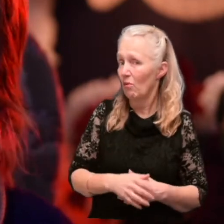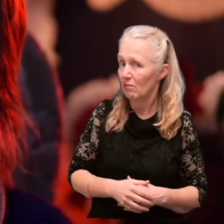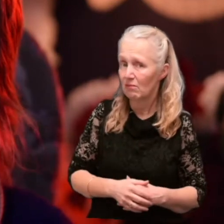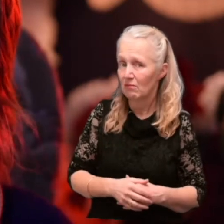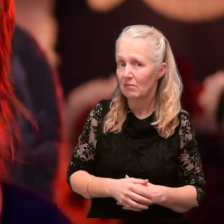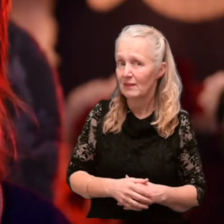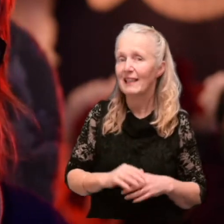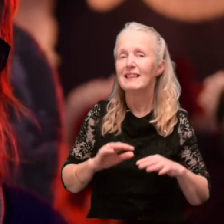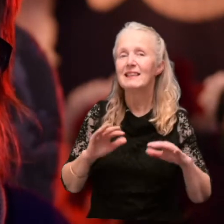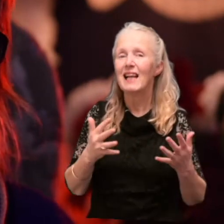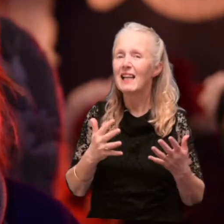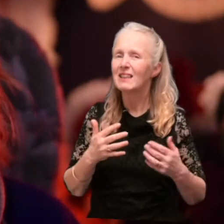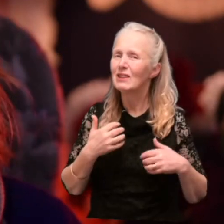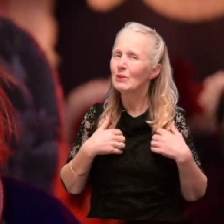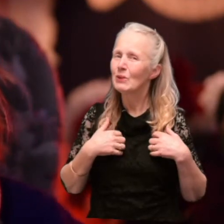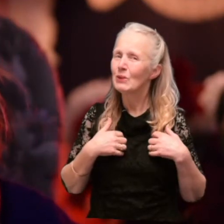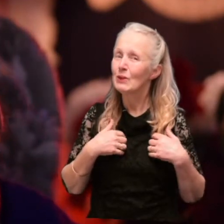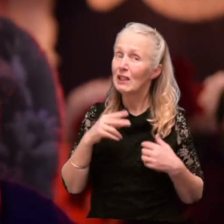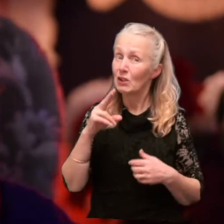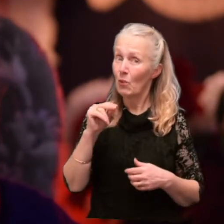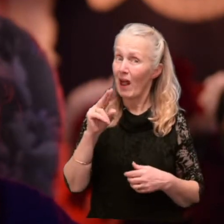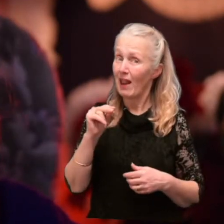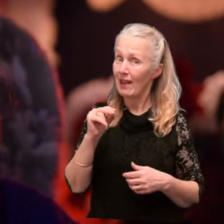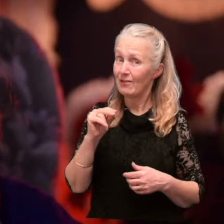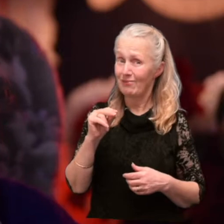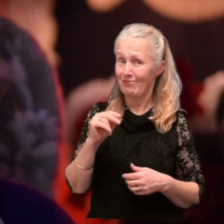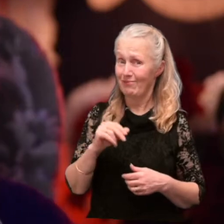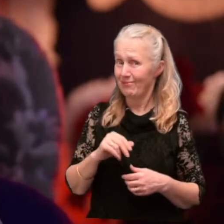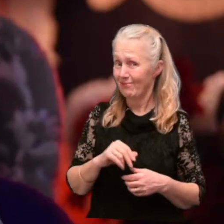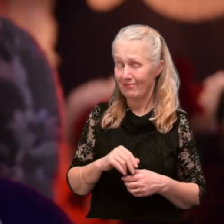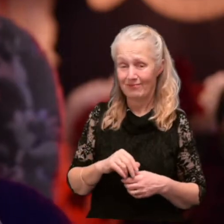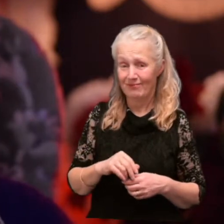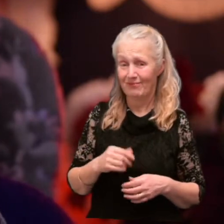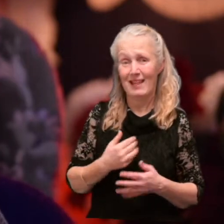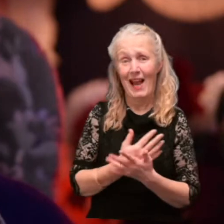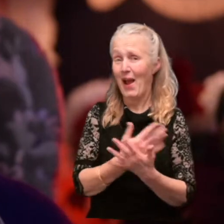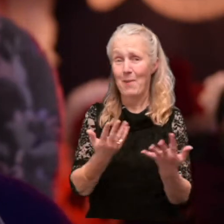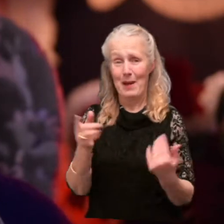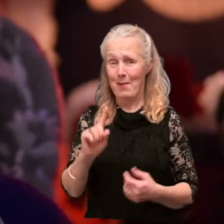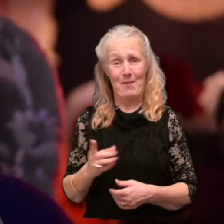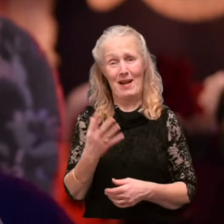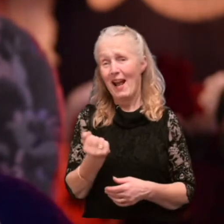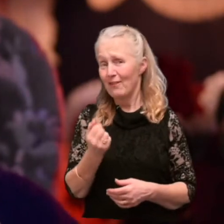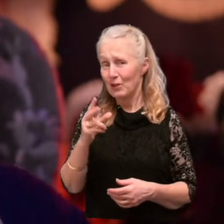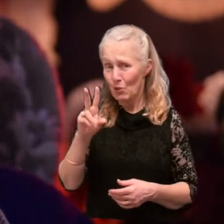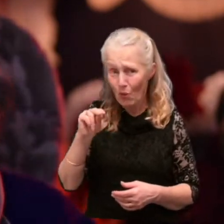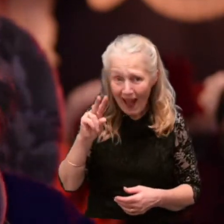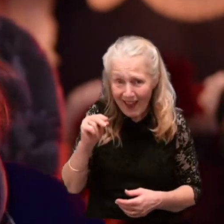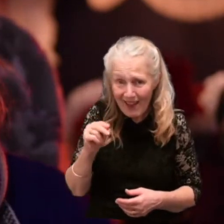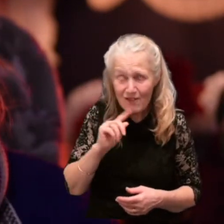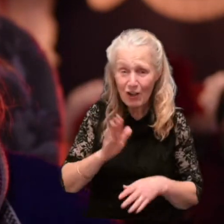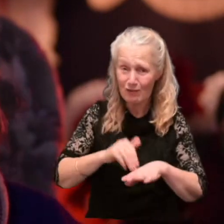Ten was optimistic. Twelve was, well, I mean, how many people have twelve for Christmas dinner?